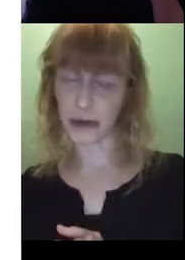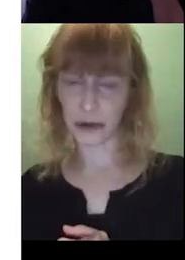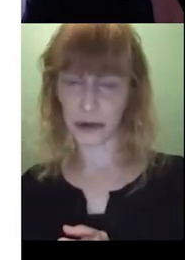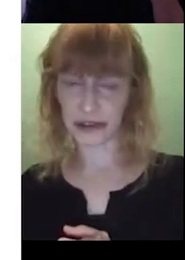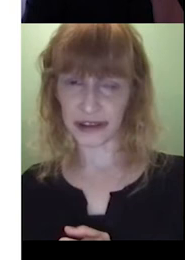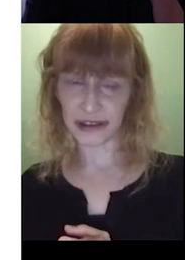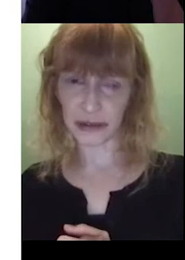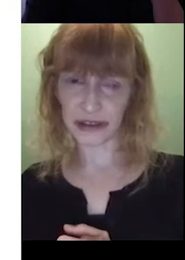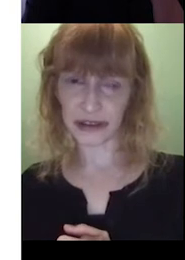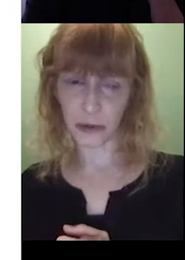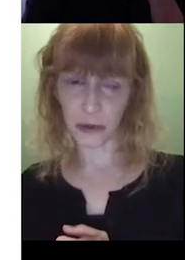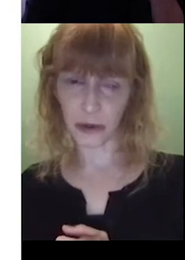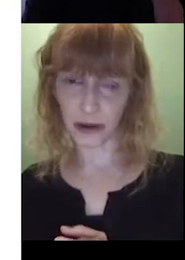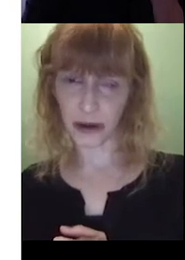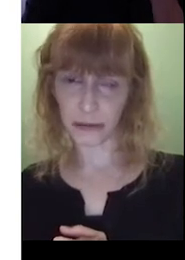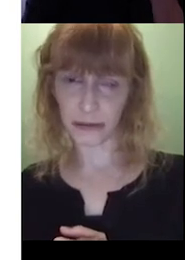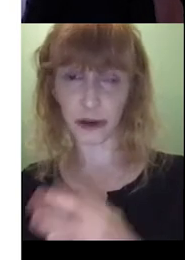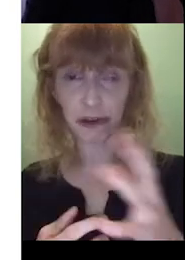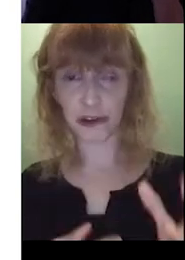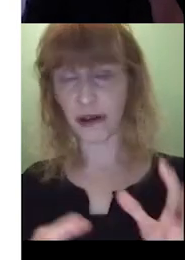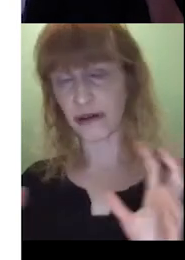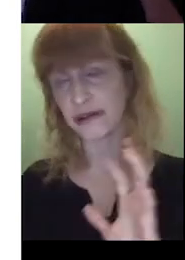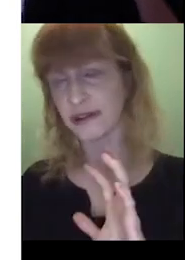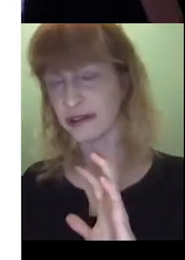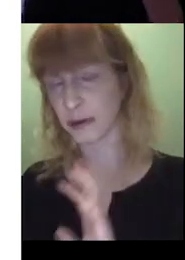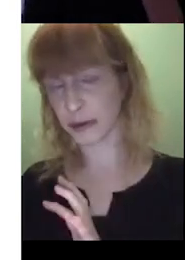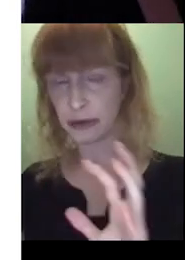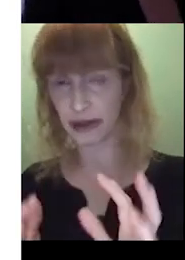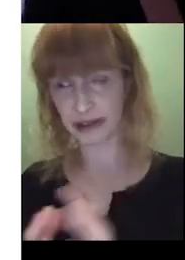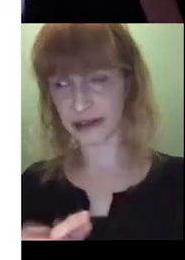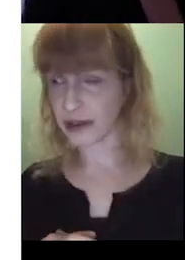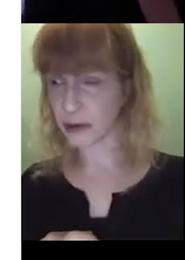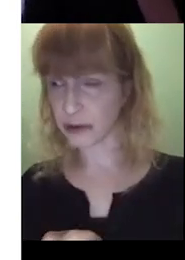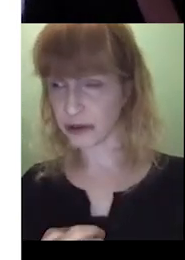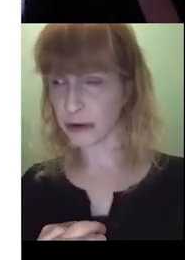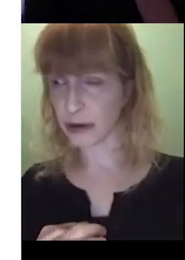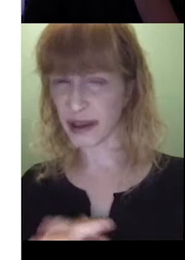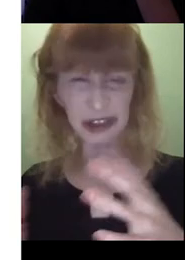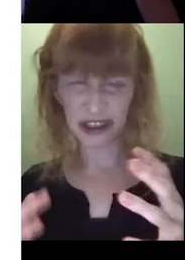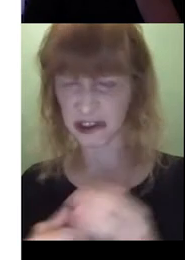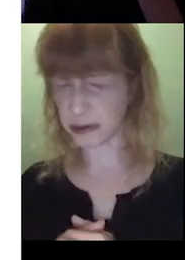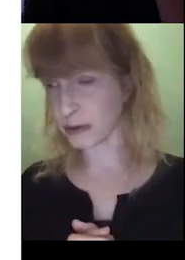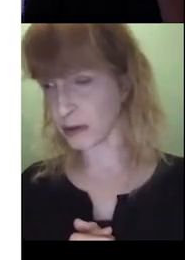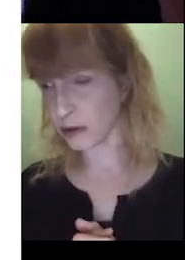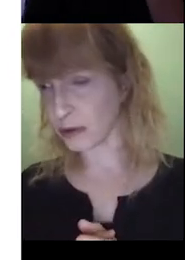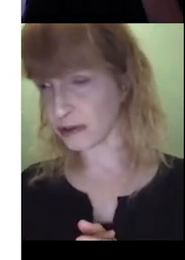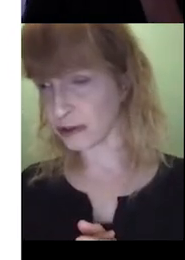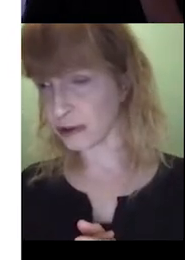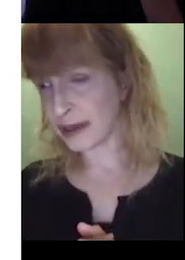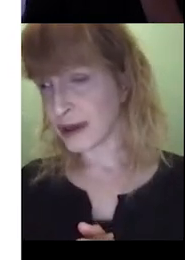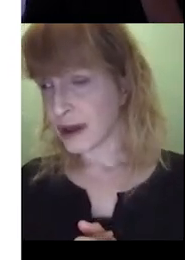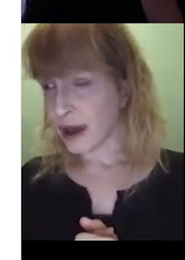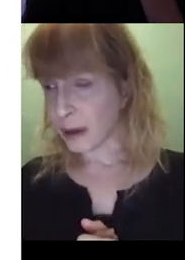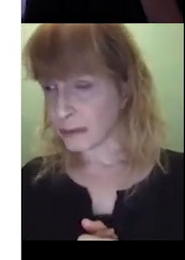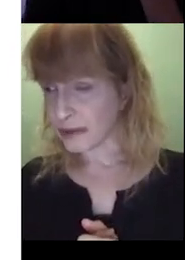down to what makes the most sense, as Libby said, for, you know, the child and the appropriateness of the language that you're modelling. But that's just probably what I would